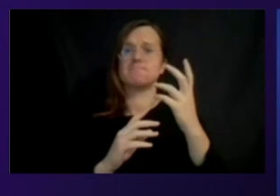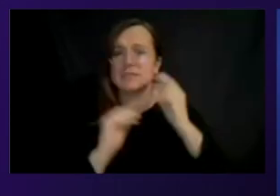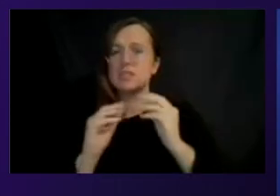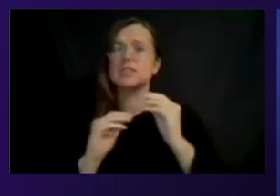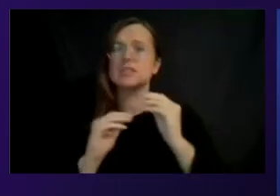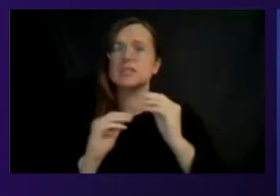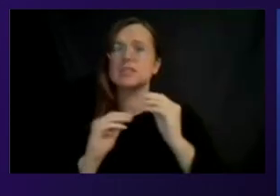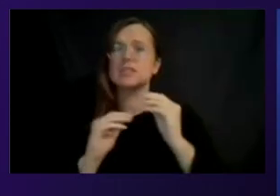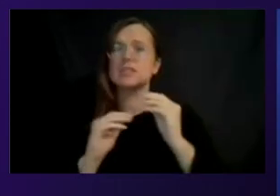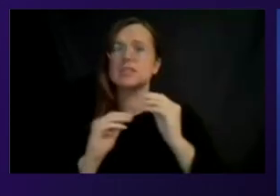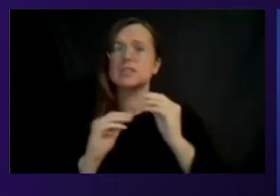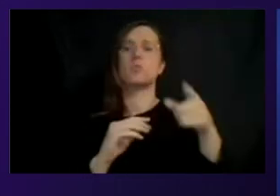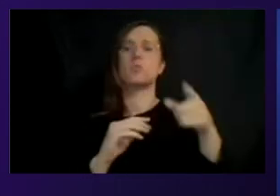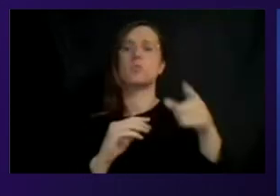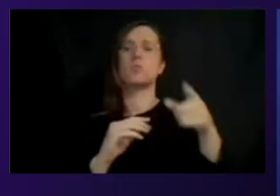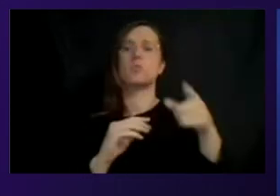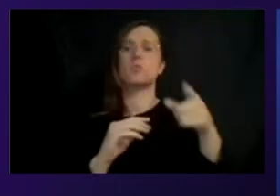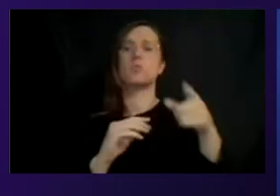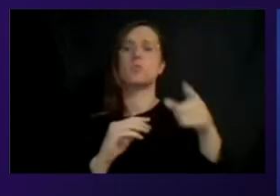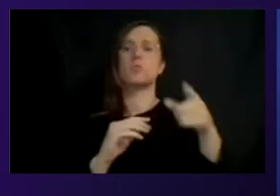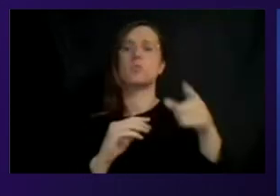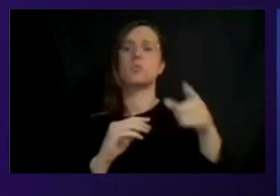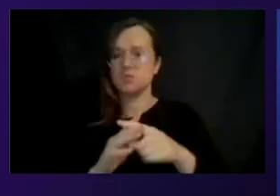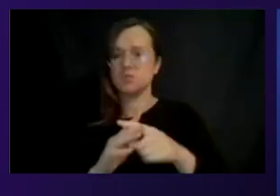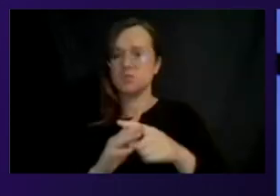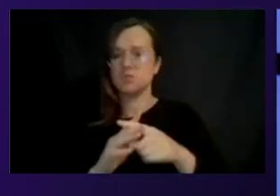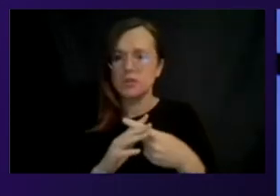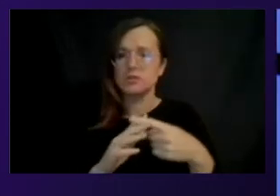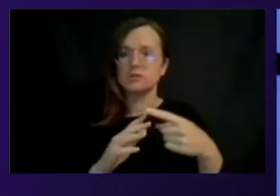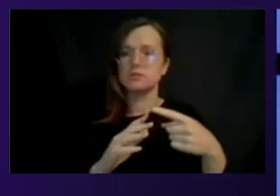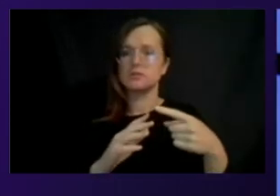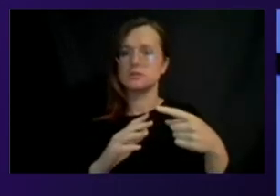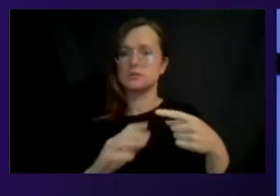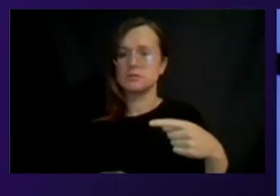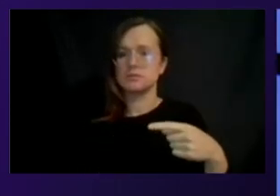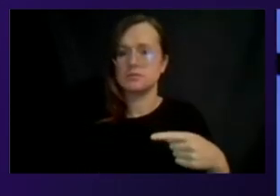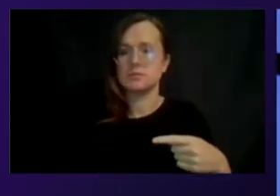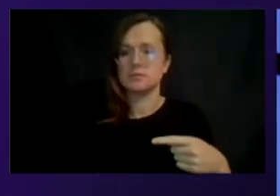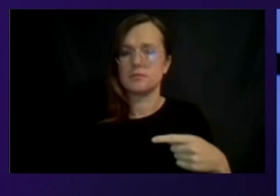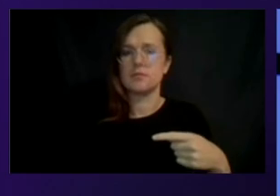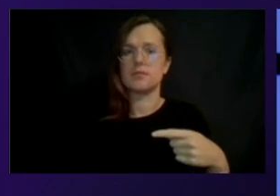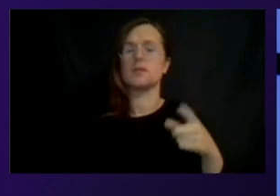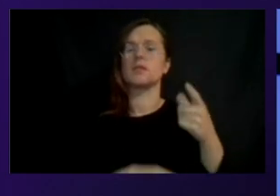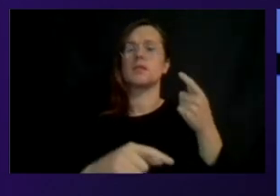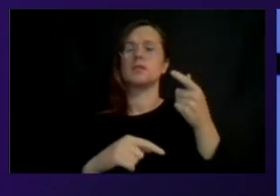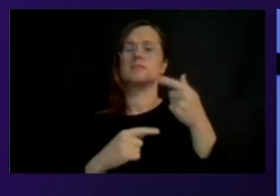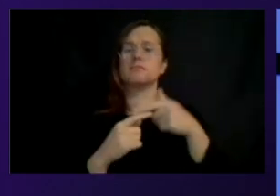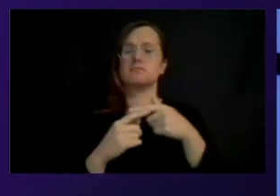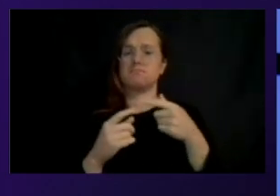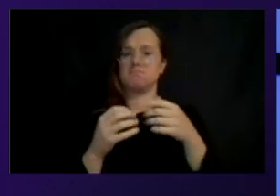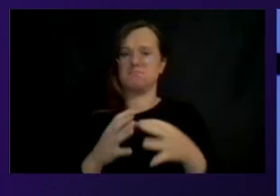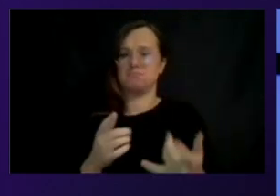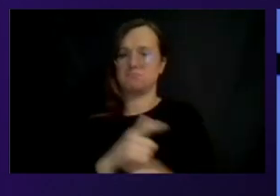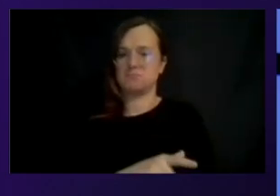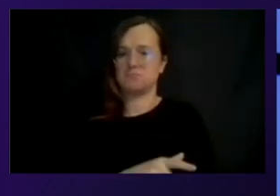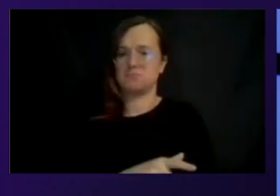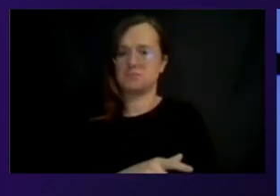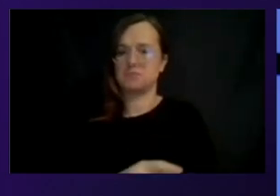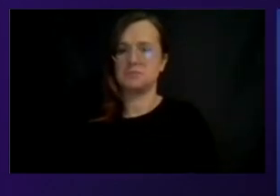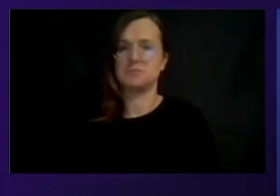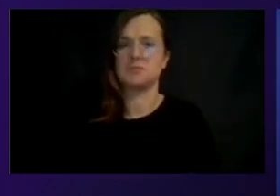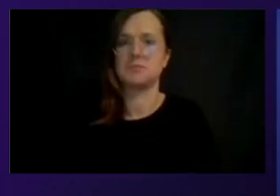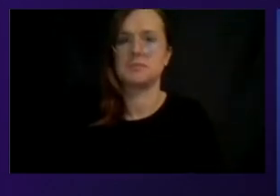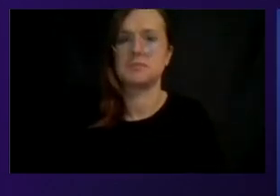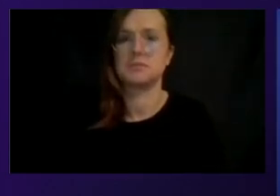deploying such a Nitro Enclave? I know the three of us have had the pleasure of getting multiple customer conversations about that execution. So I think we should detail it out